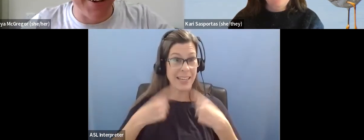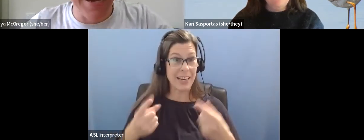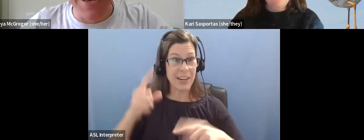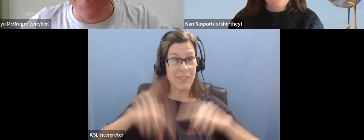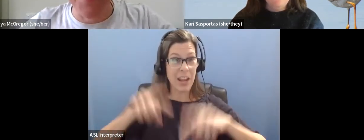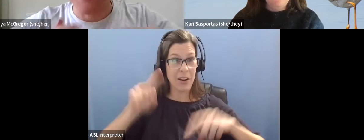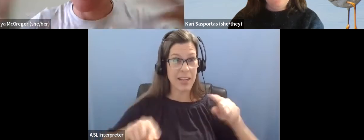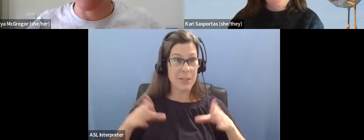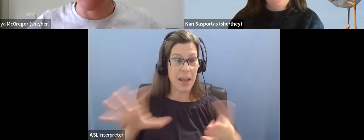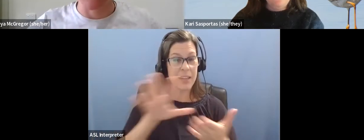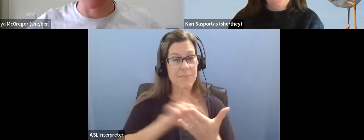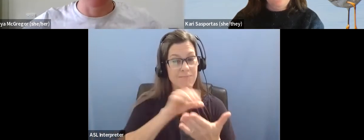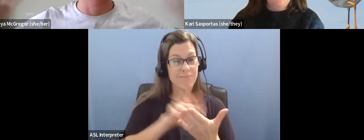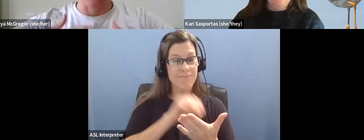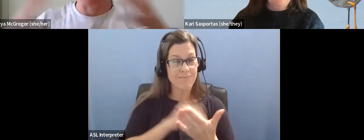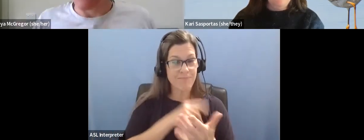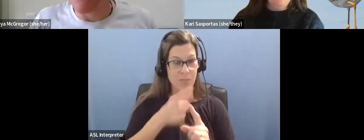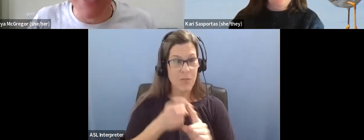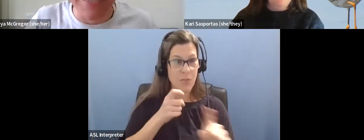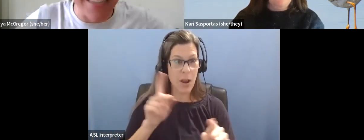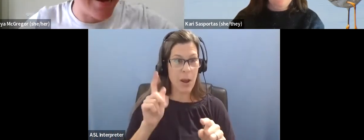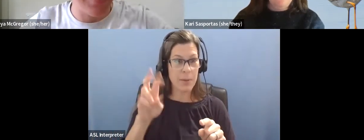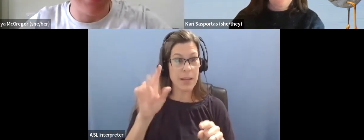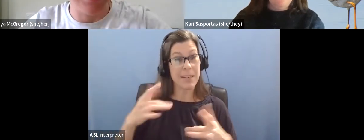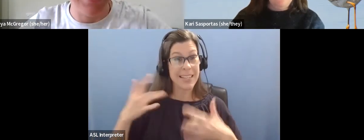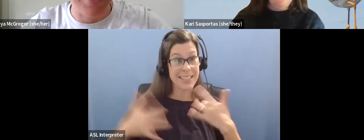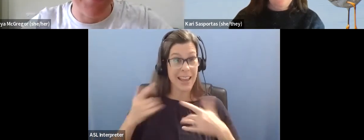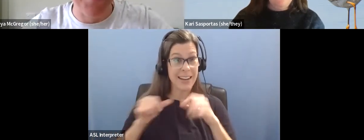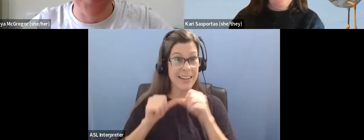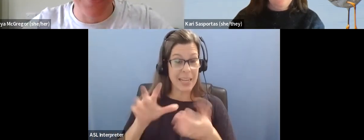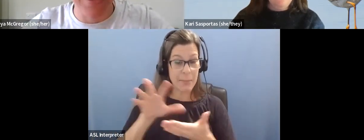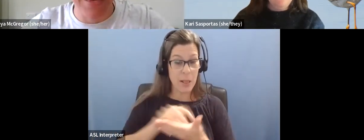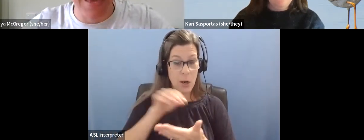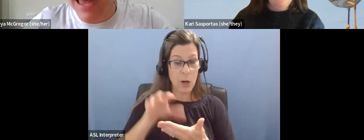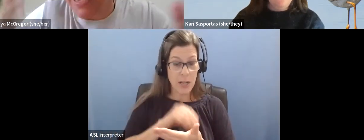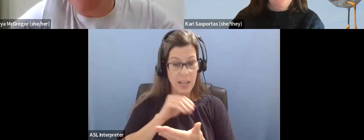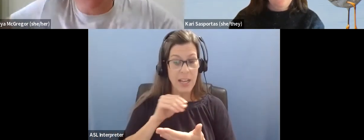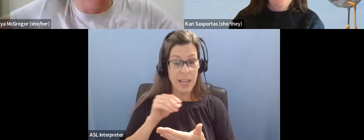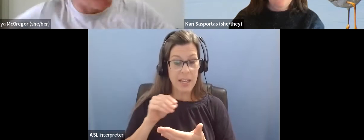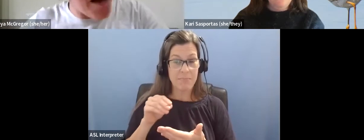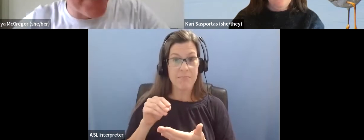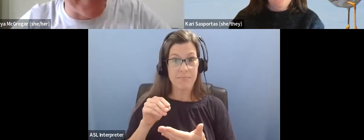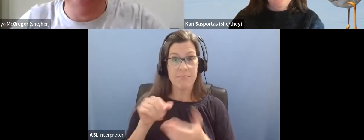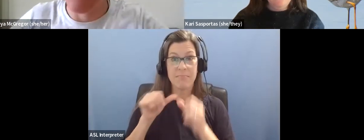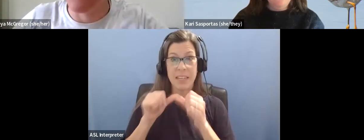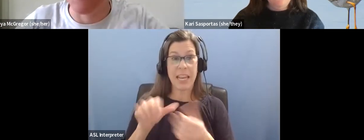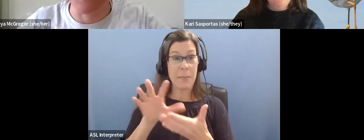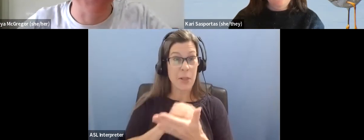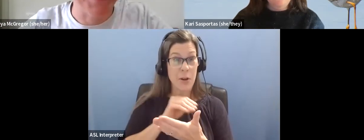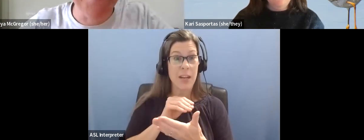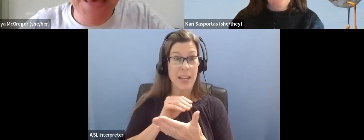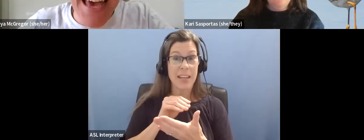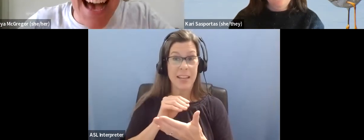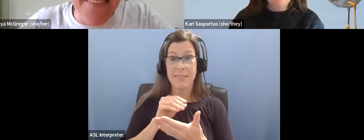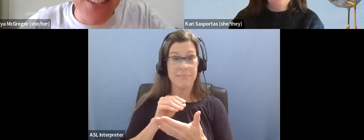ways. So, I'm excited to keep learning tonight and keep learning after tonight, I'm sure,